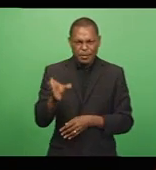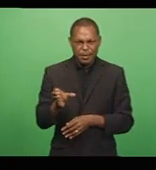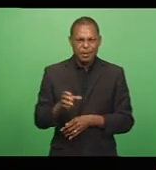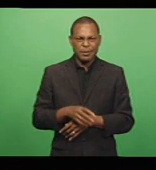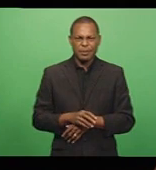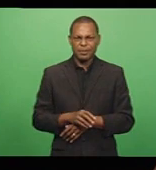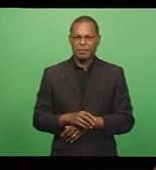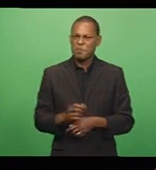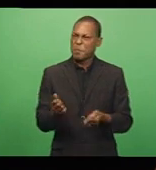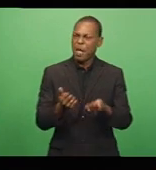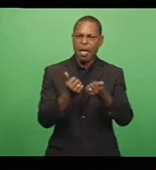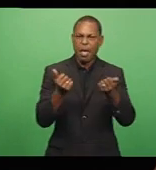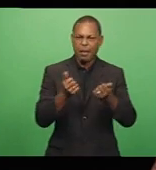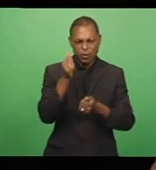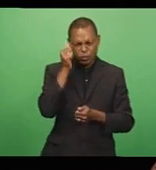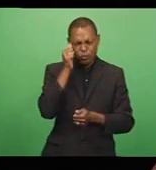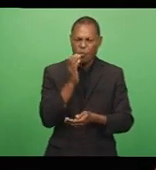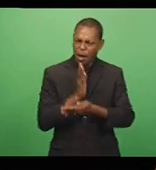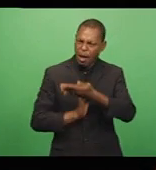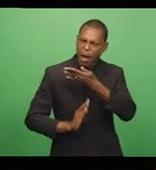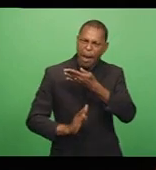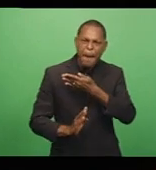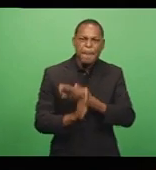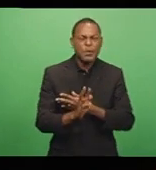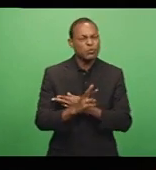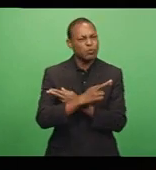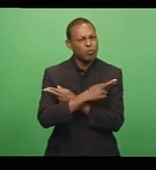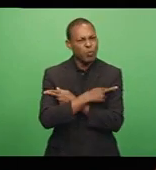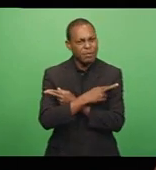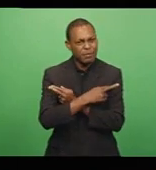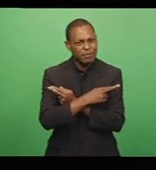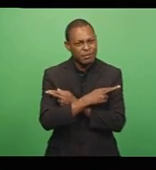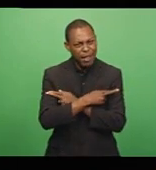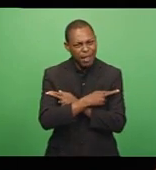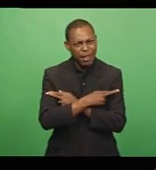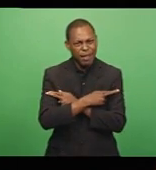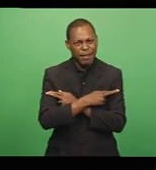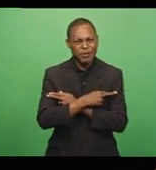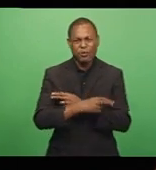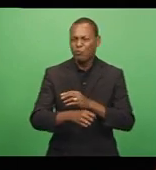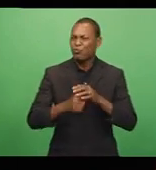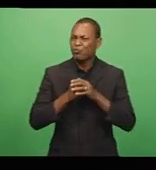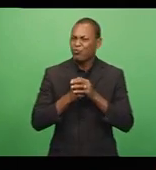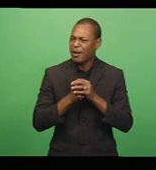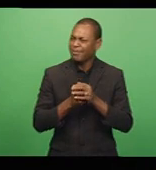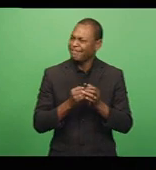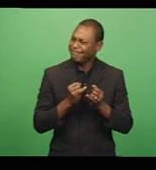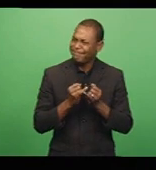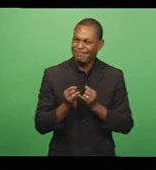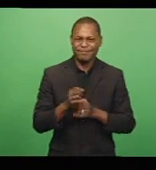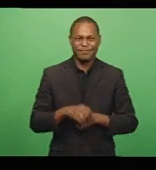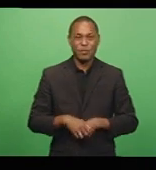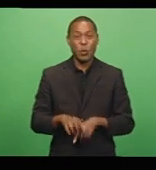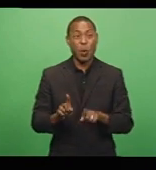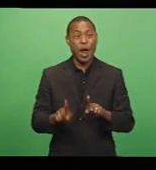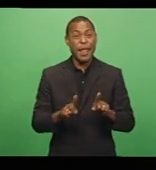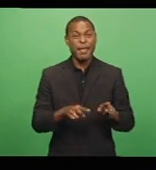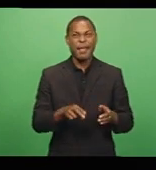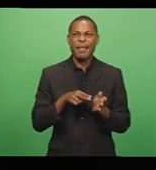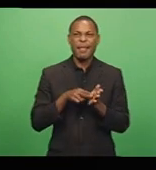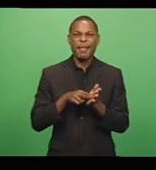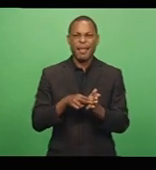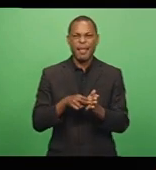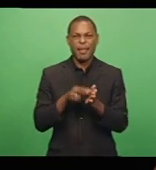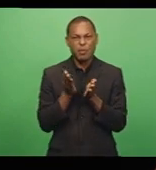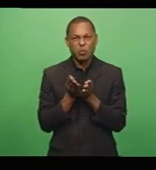many as a humble, respectful and very friendly. He also attended Nandi Muslim